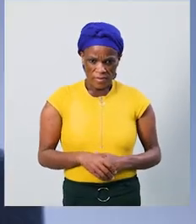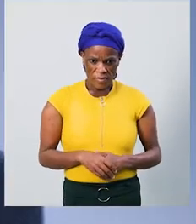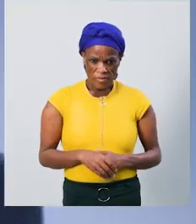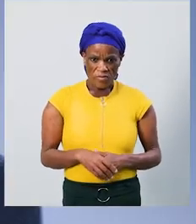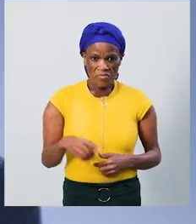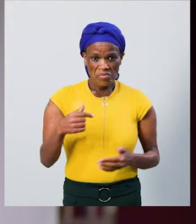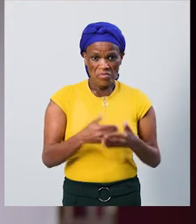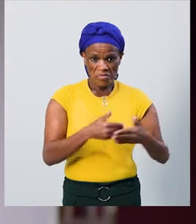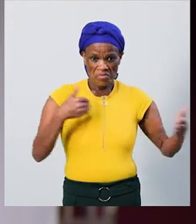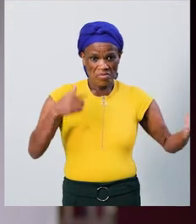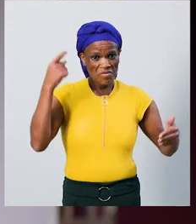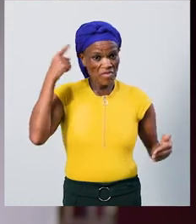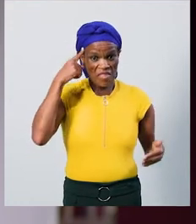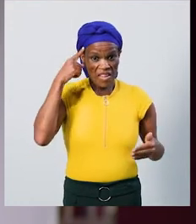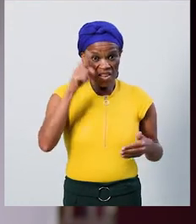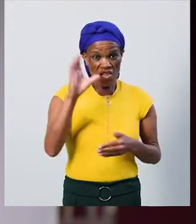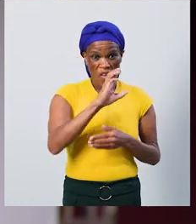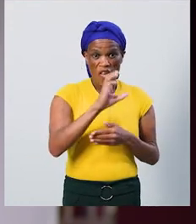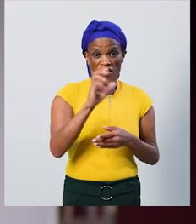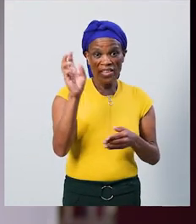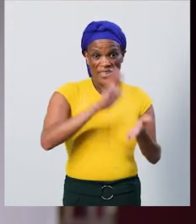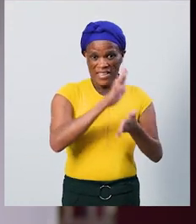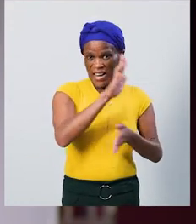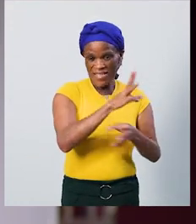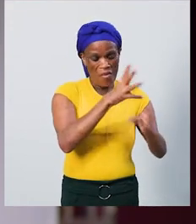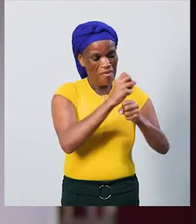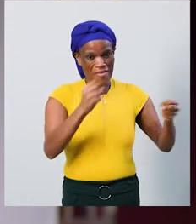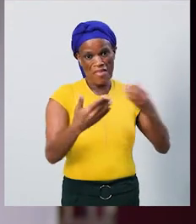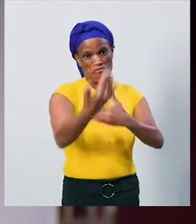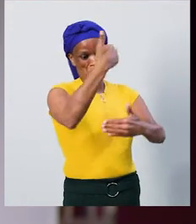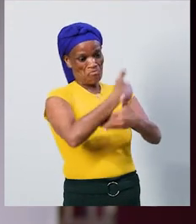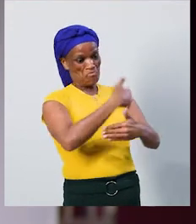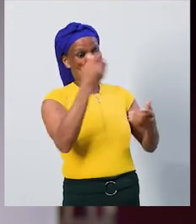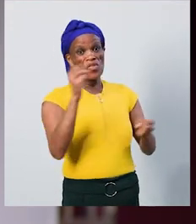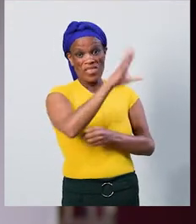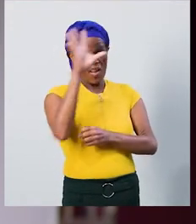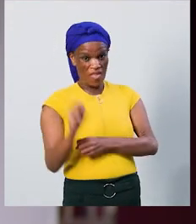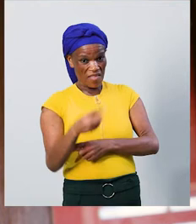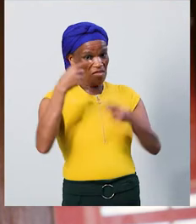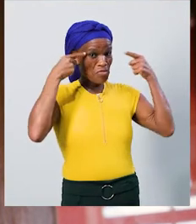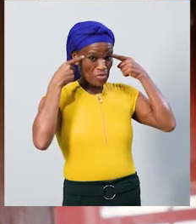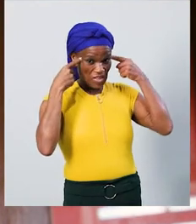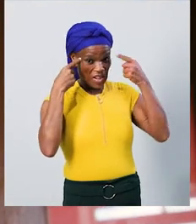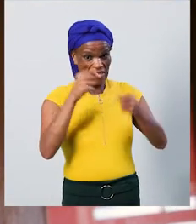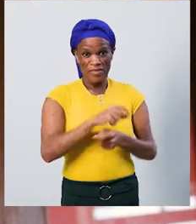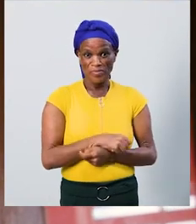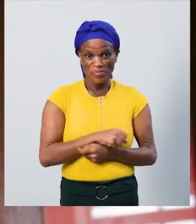In the beginning with COVID-19, it was just something that would never cross the borders and infiltrate our country.